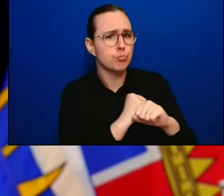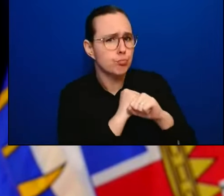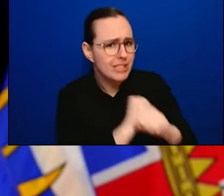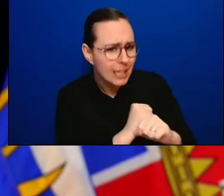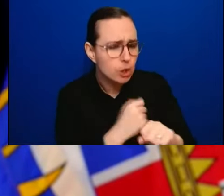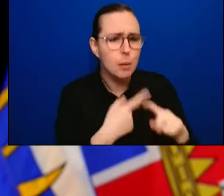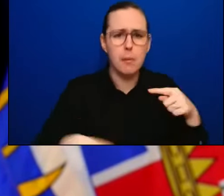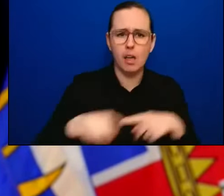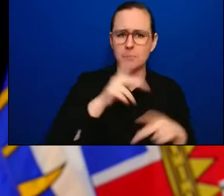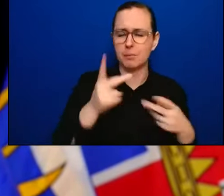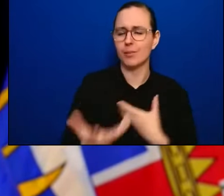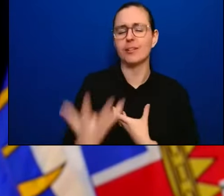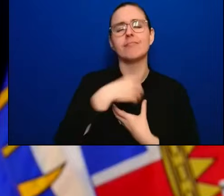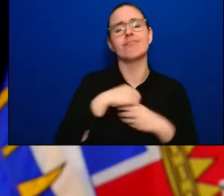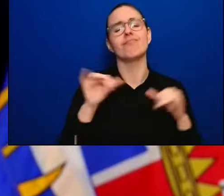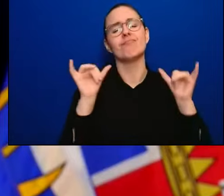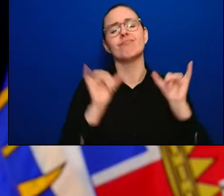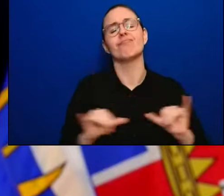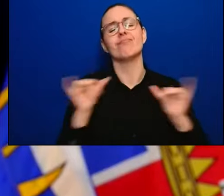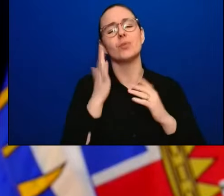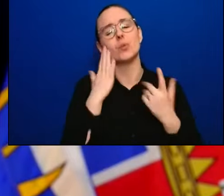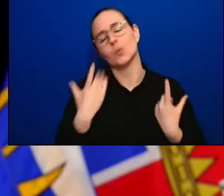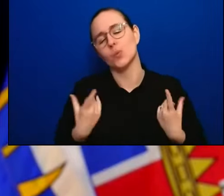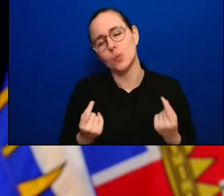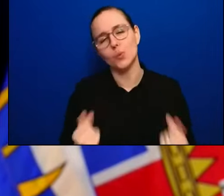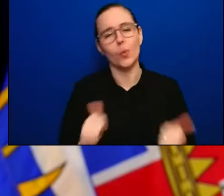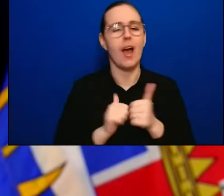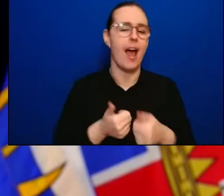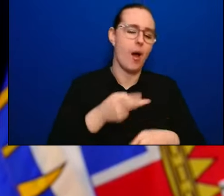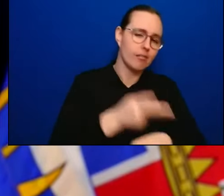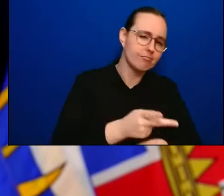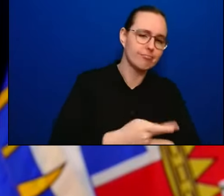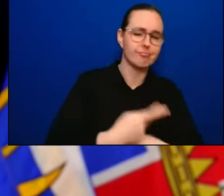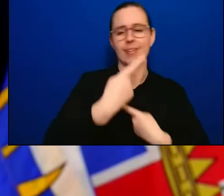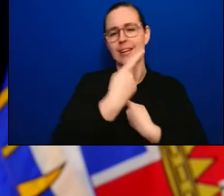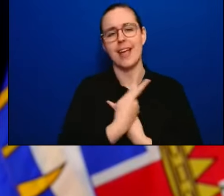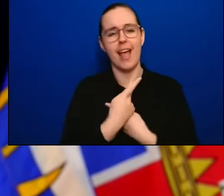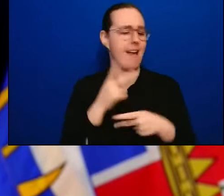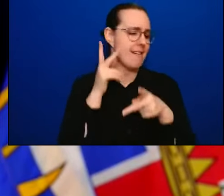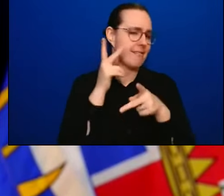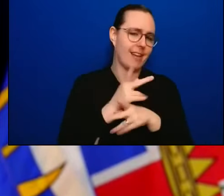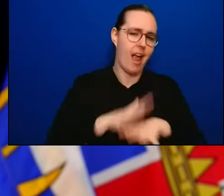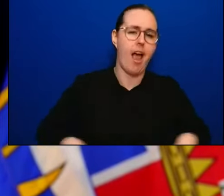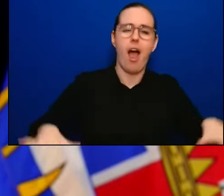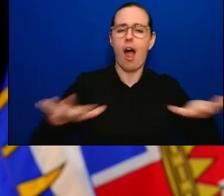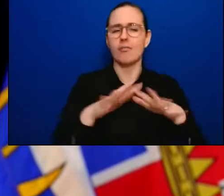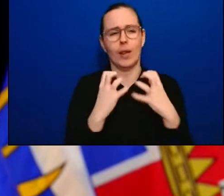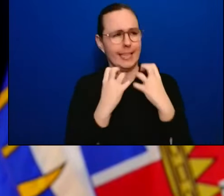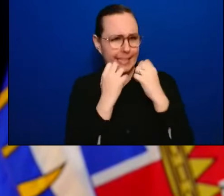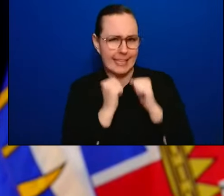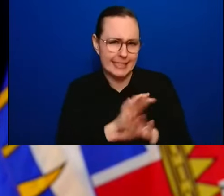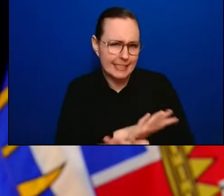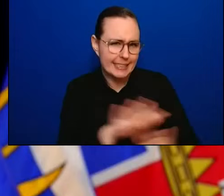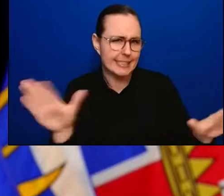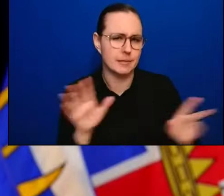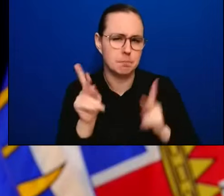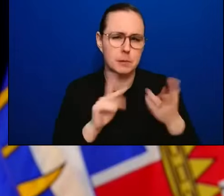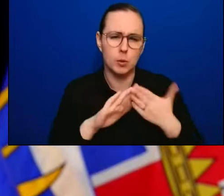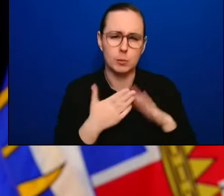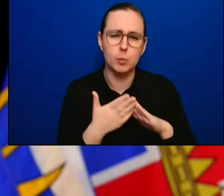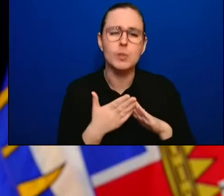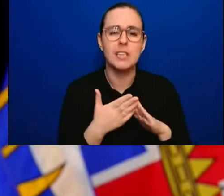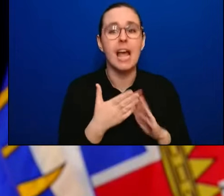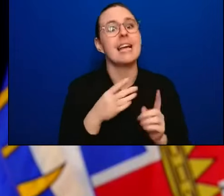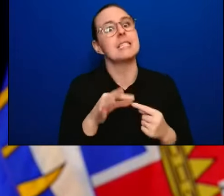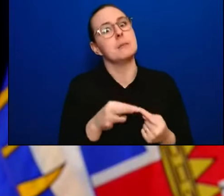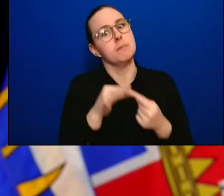that we do to protect ourselves and our family and those we're close to. Particularly those who are more vulnerable to severe